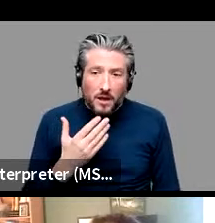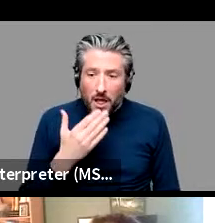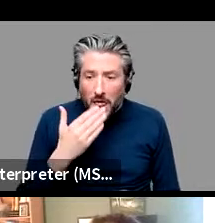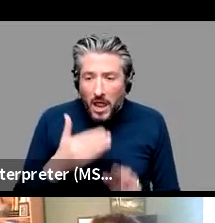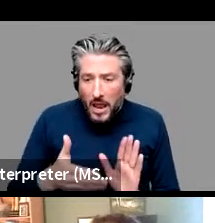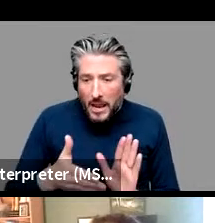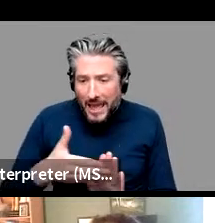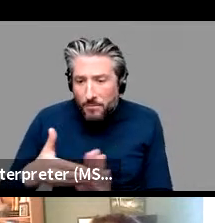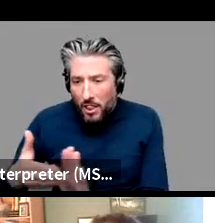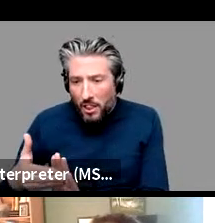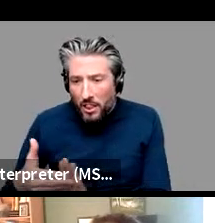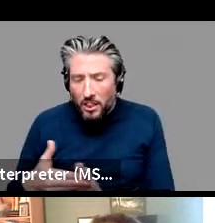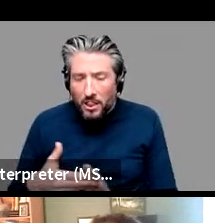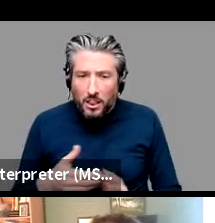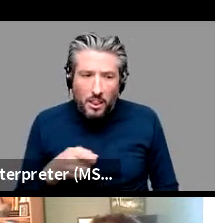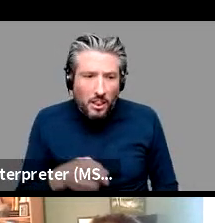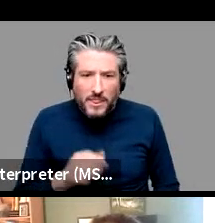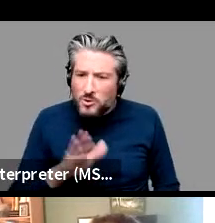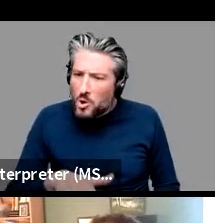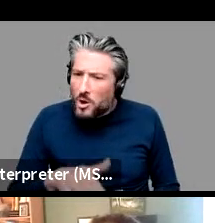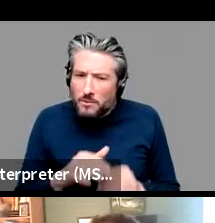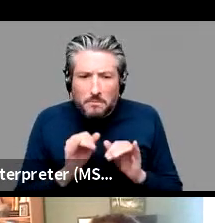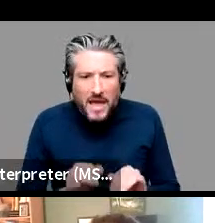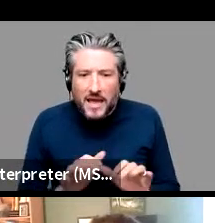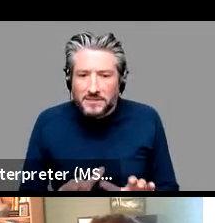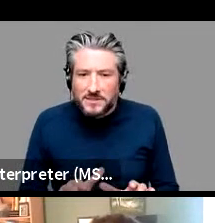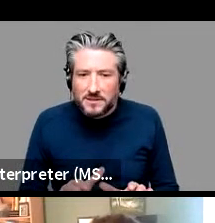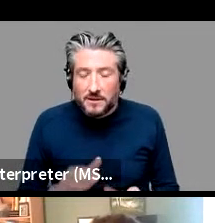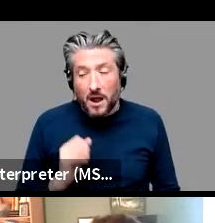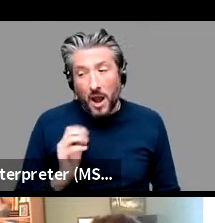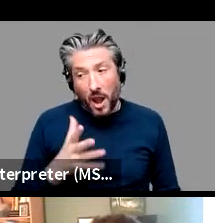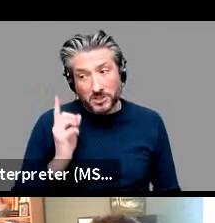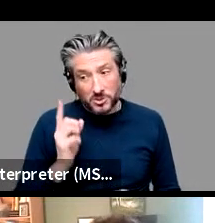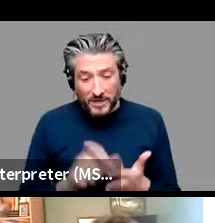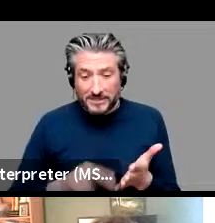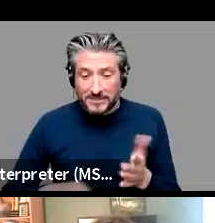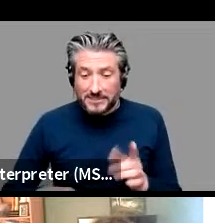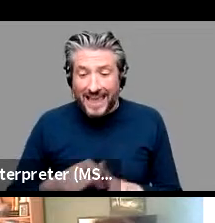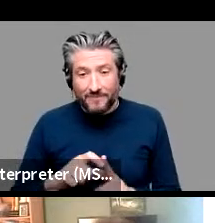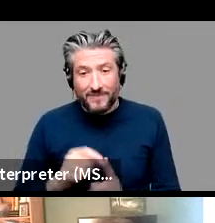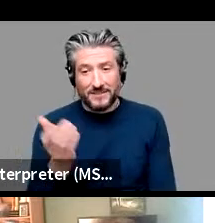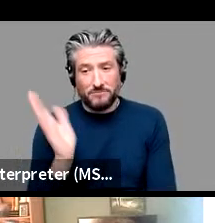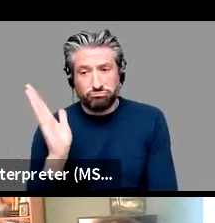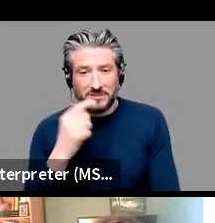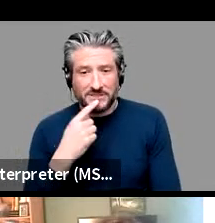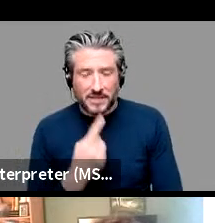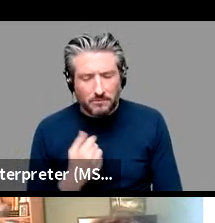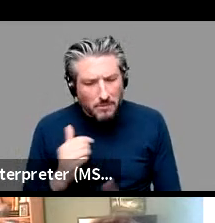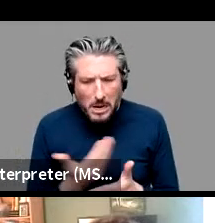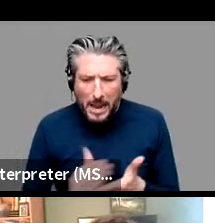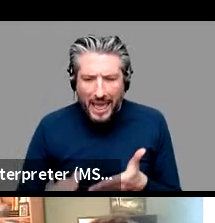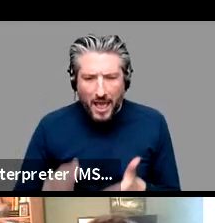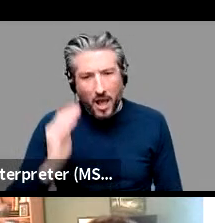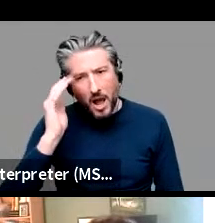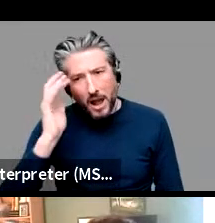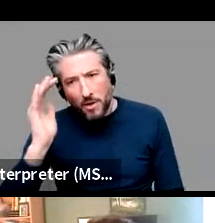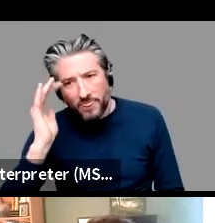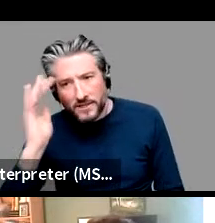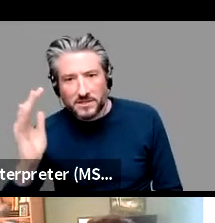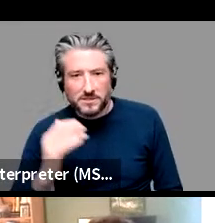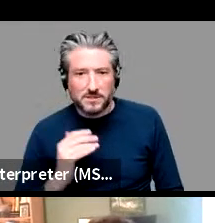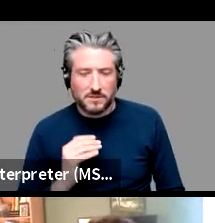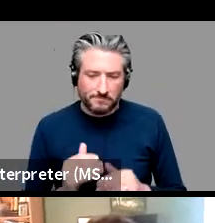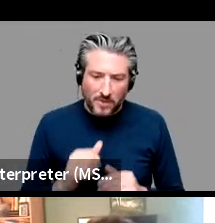david's talk last week that he is clear about what um his hypothesis is and how he's going to go about uh